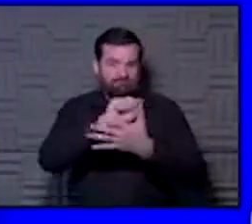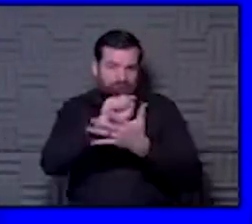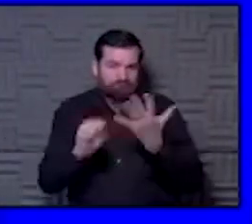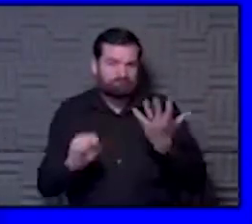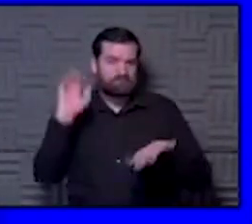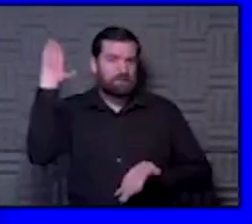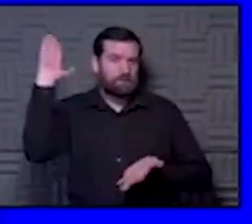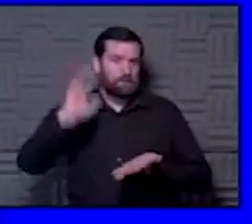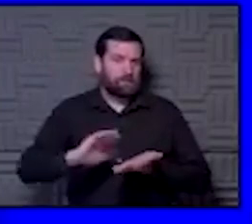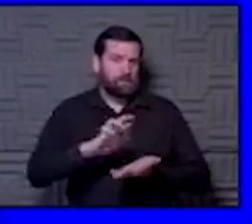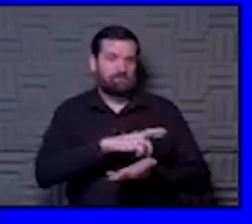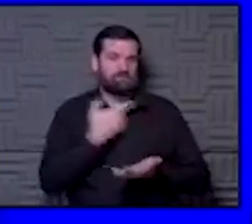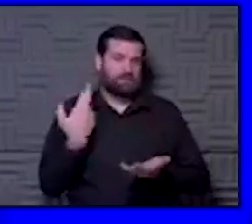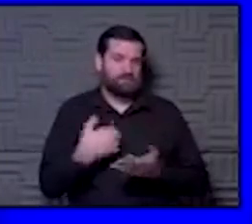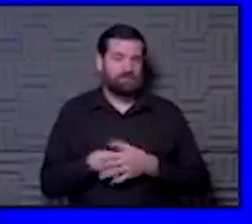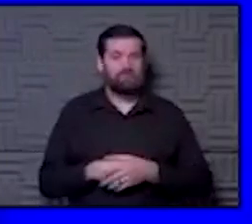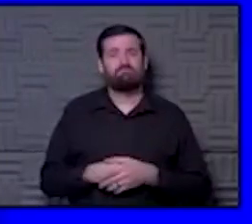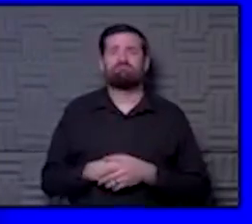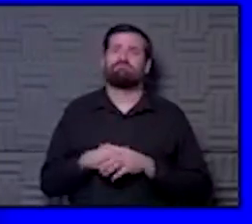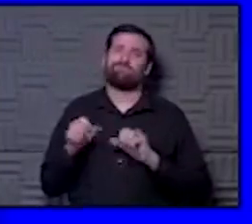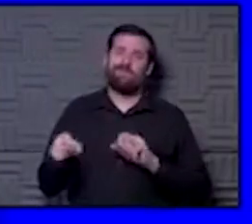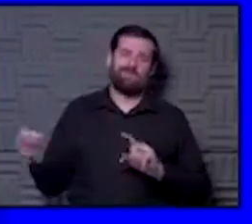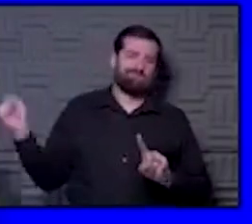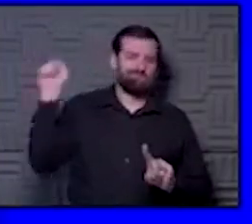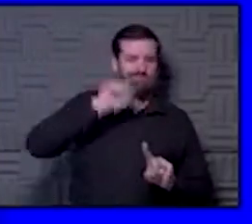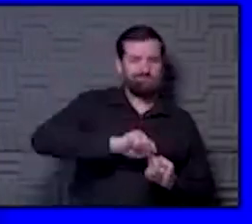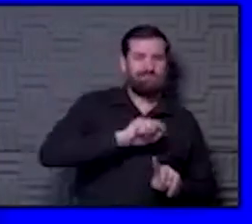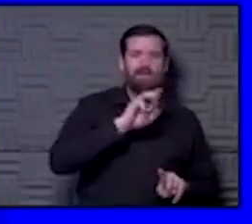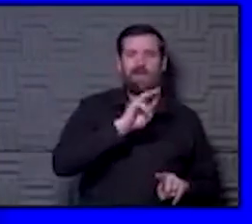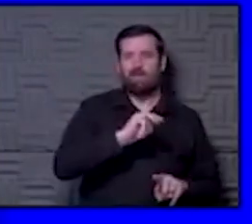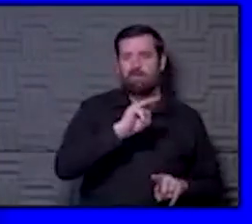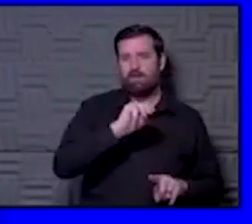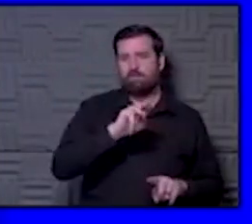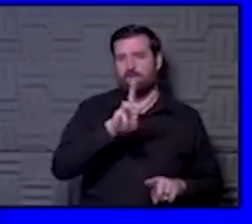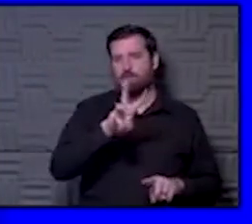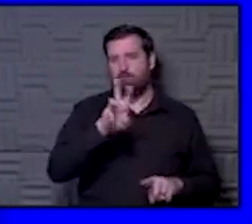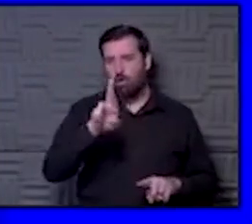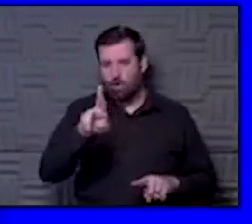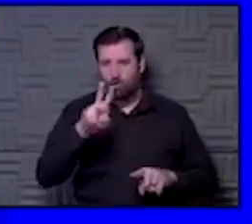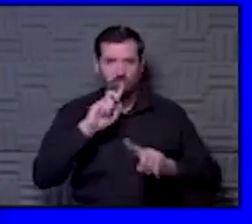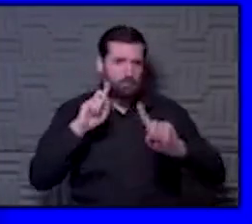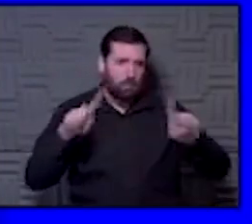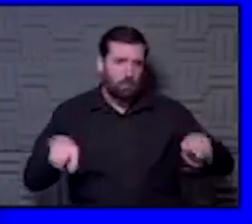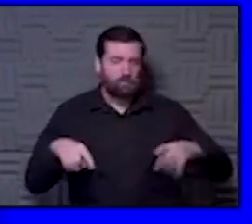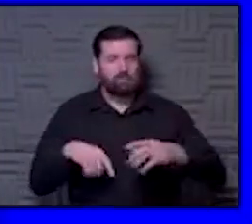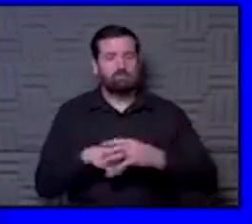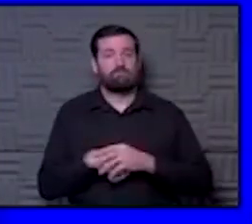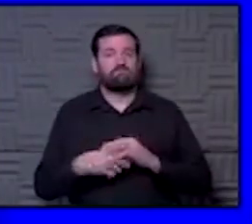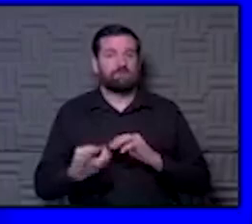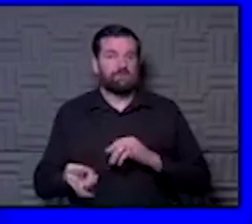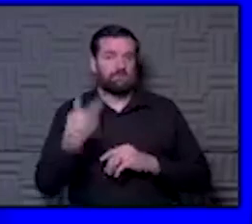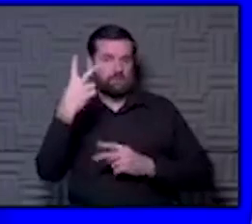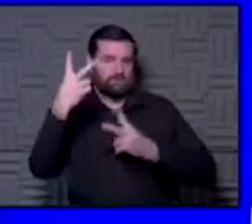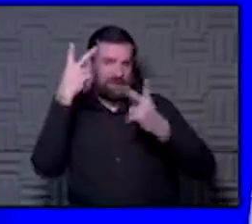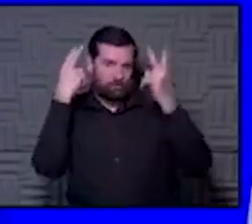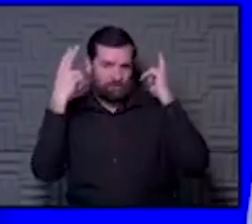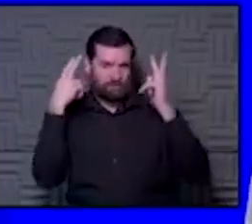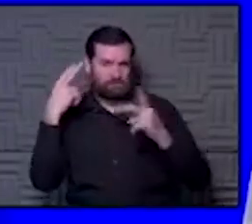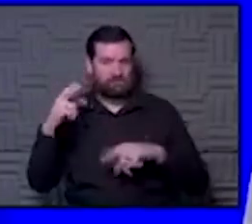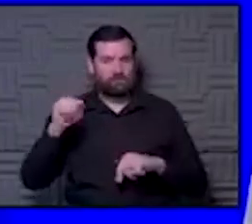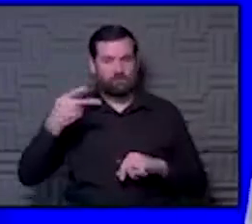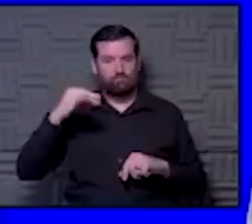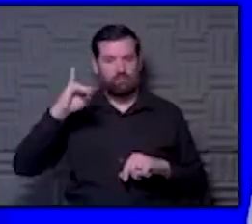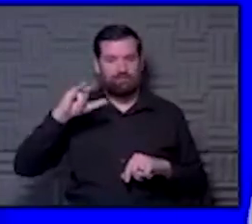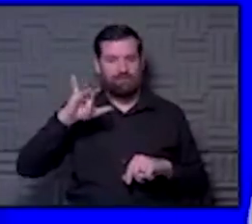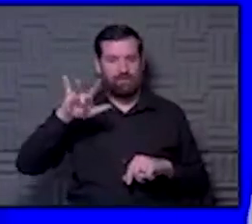to reduce mitigation. And we can always go back to that MMWR report about the two hairstylists in Springfield and